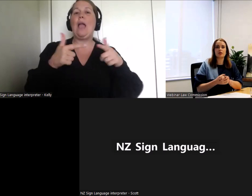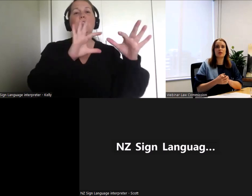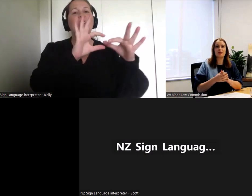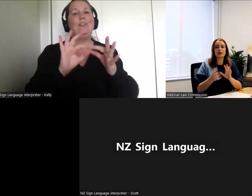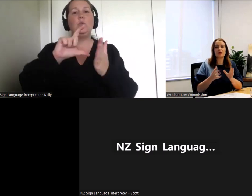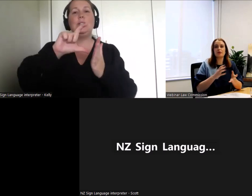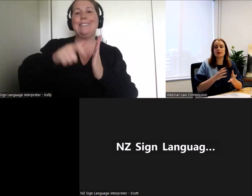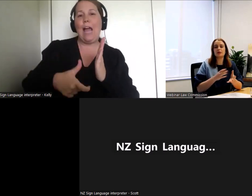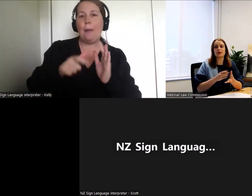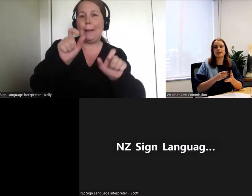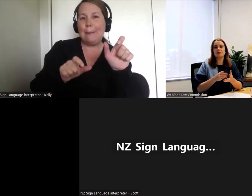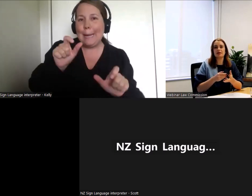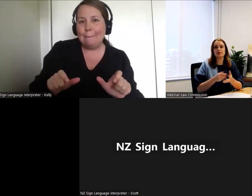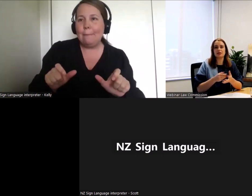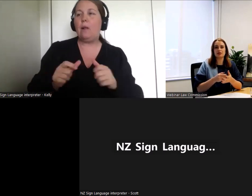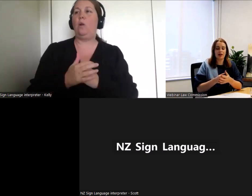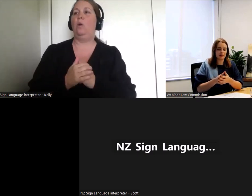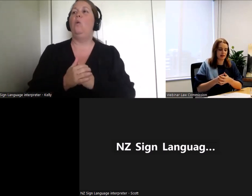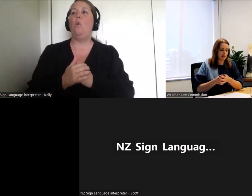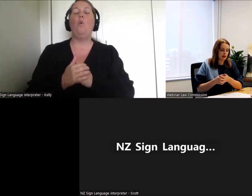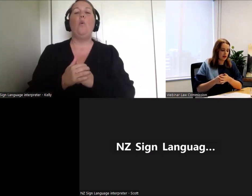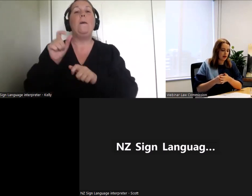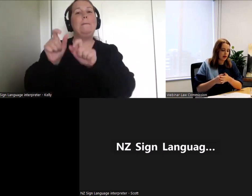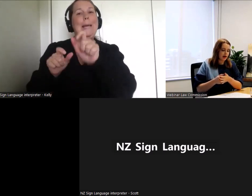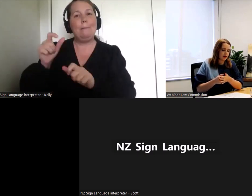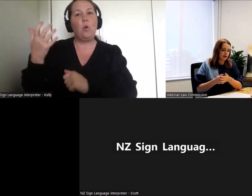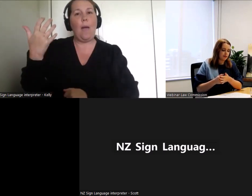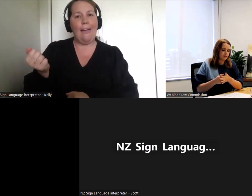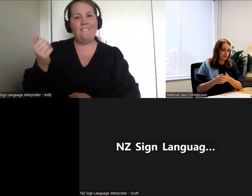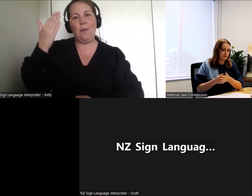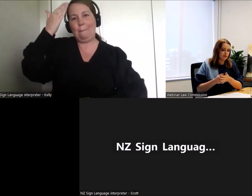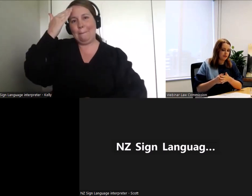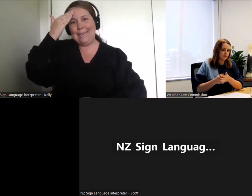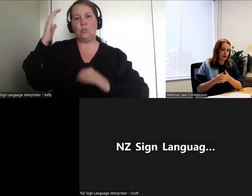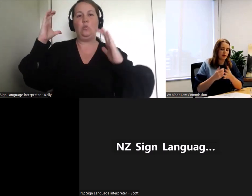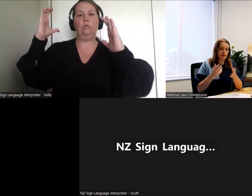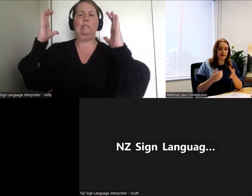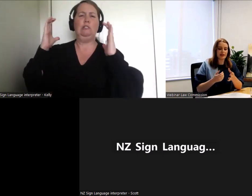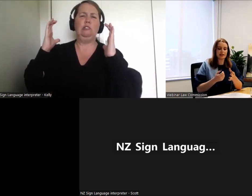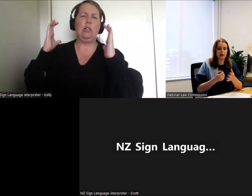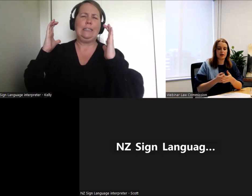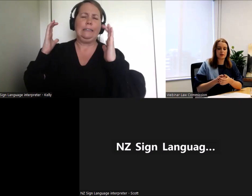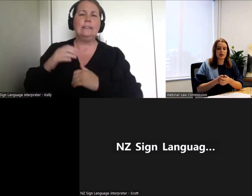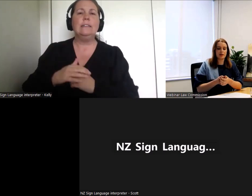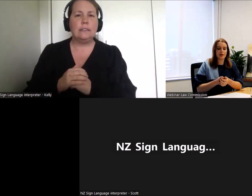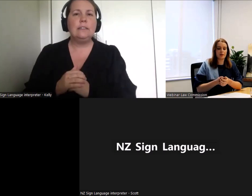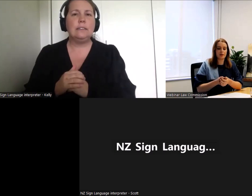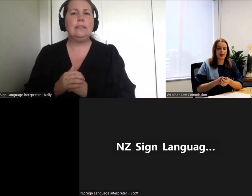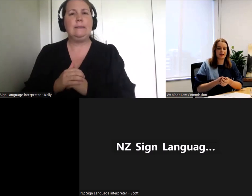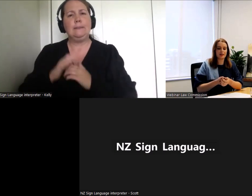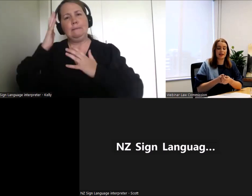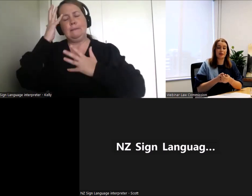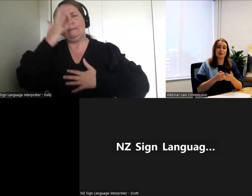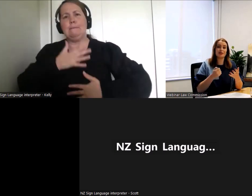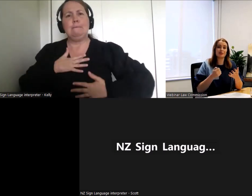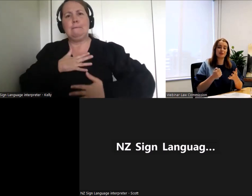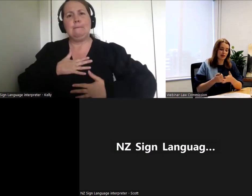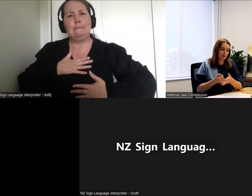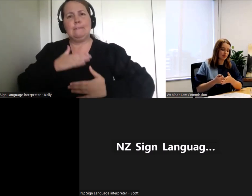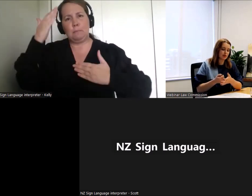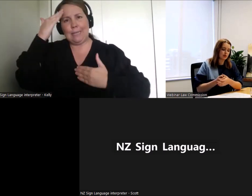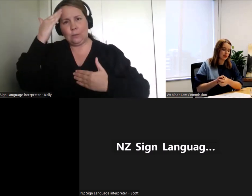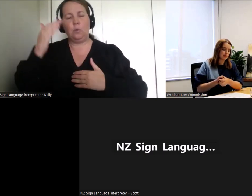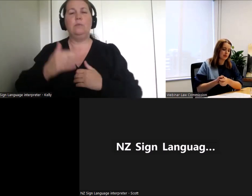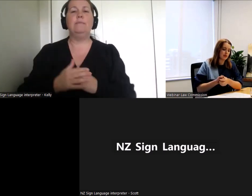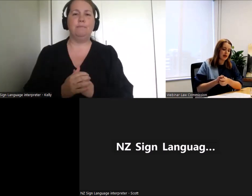to people experiencing mental distress and we've asked about this because we know that language is